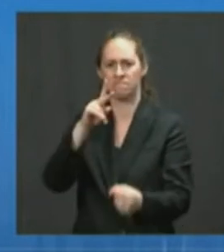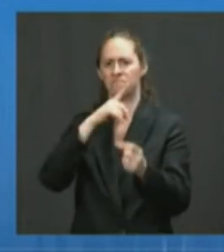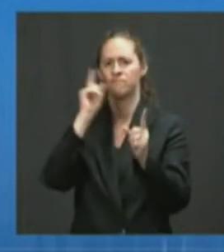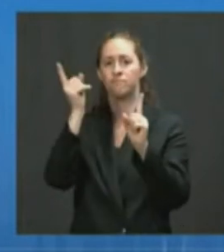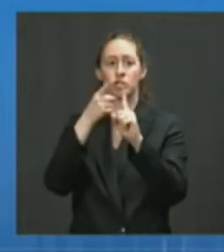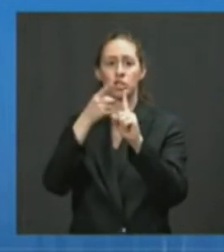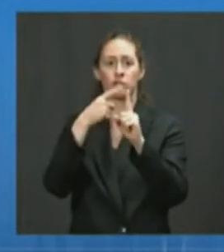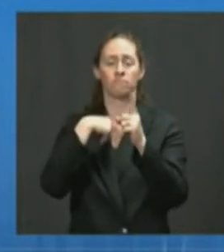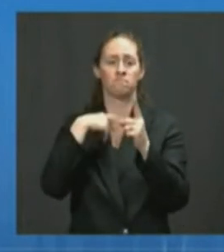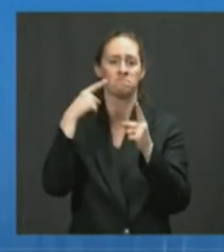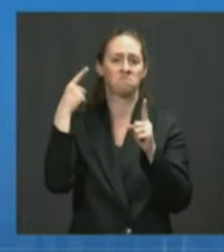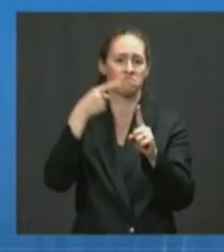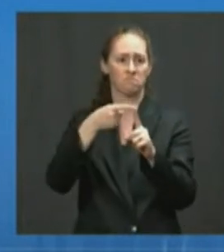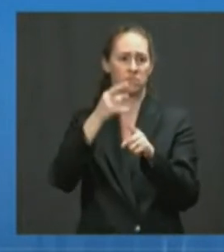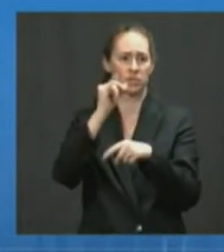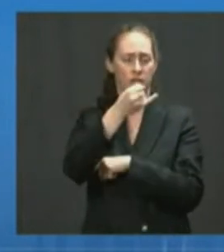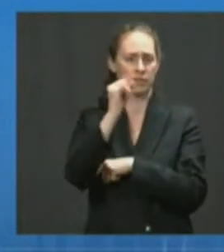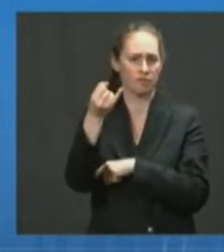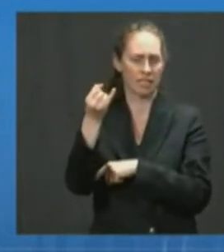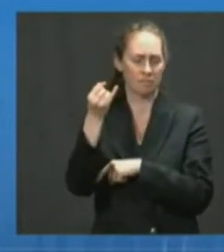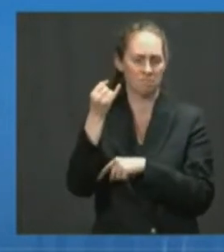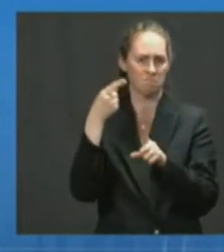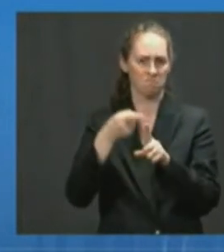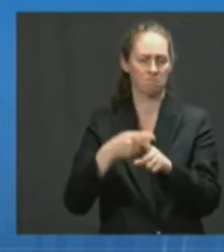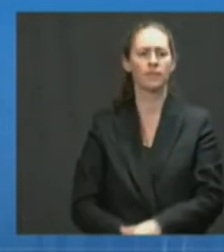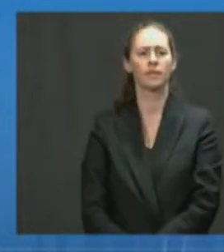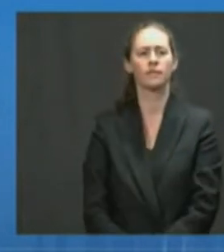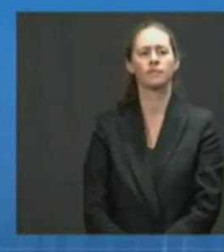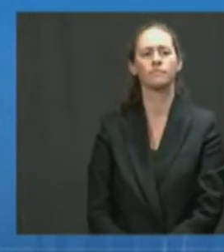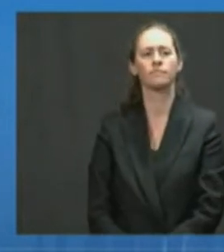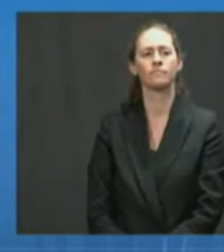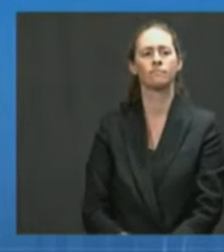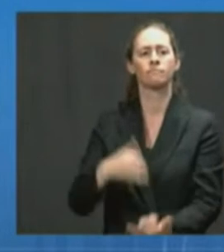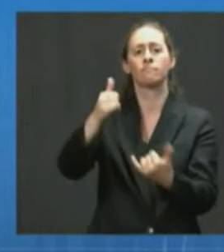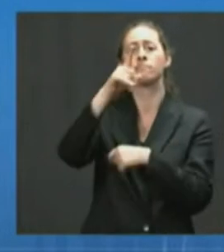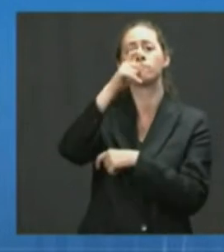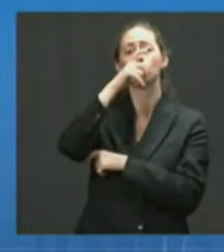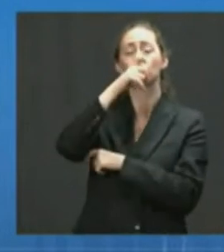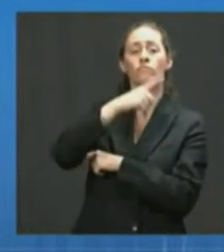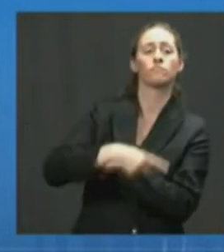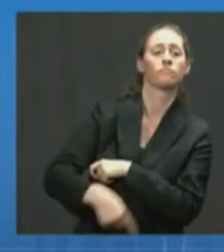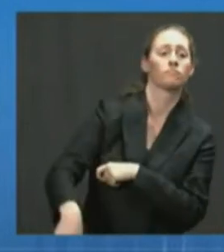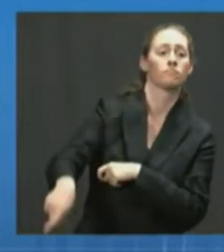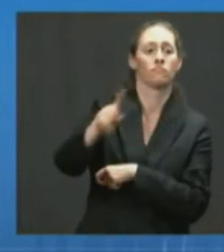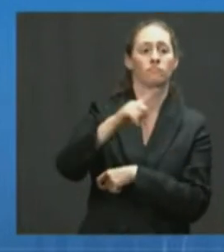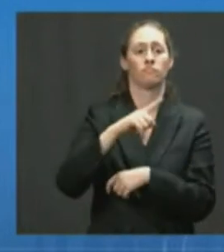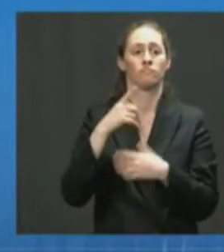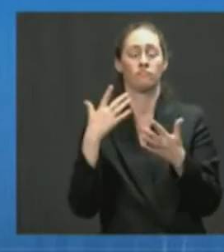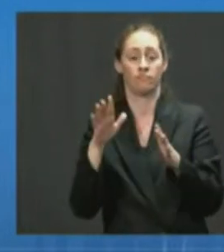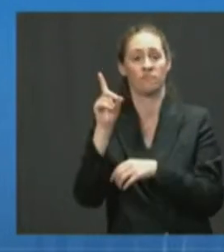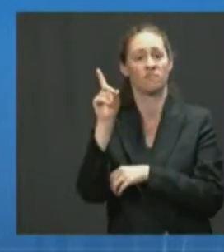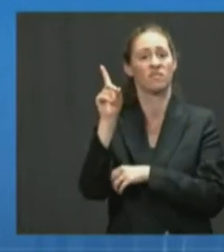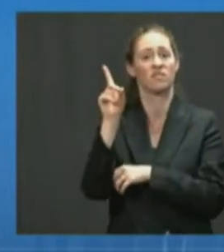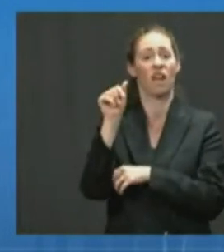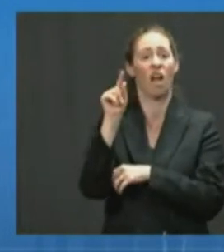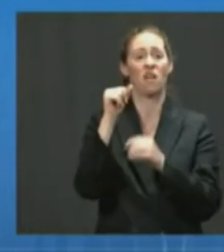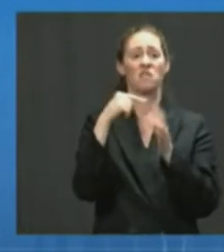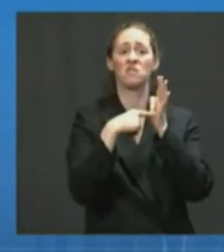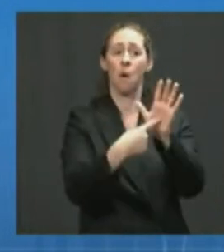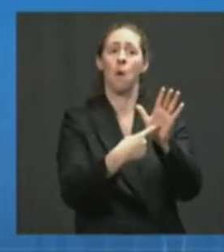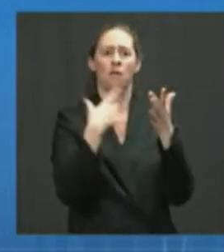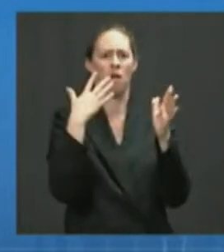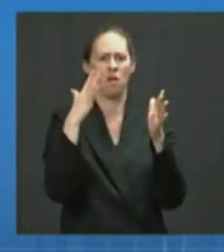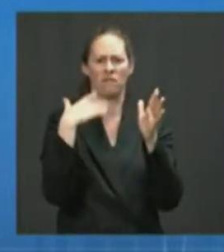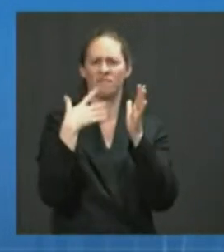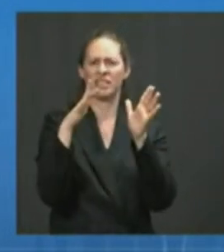Yes. Thank you, Jeff. The J and J vaccine. The data that I showed on the efficacy slide was one of the